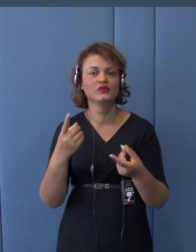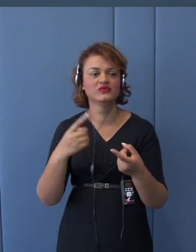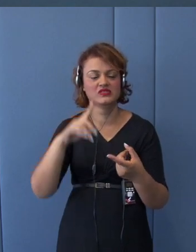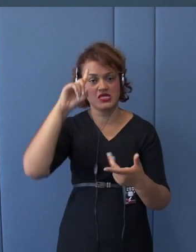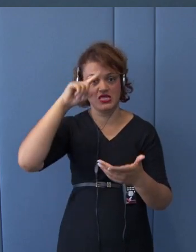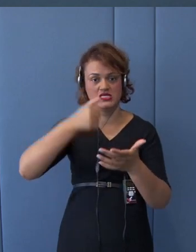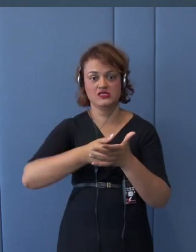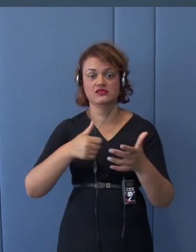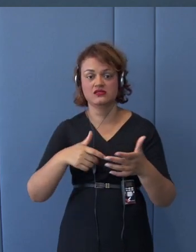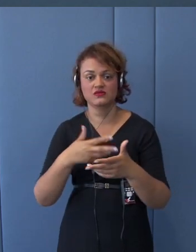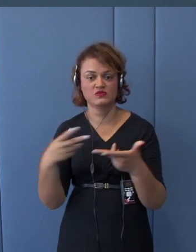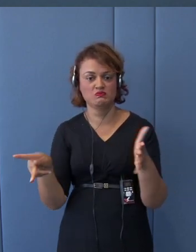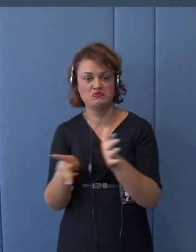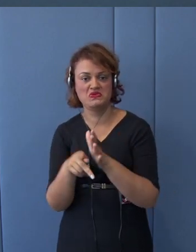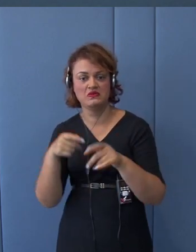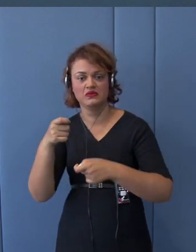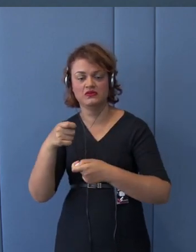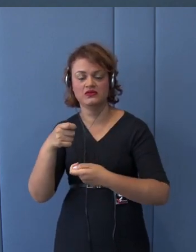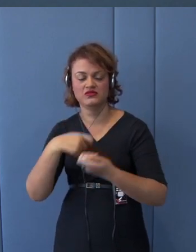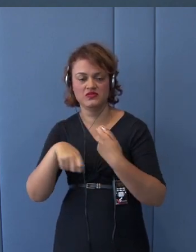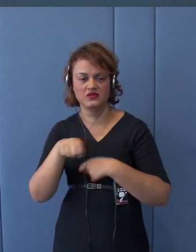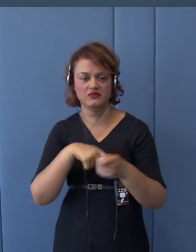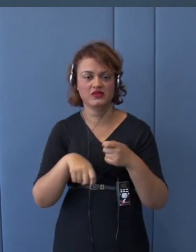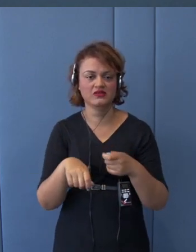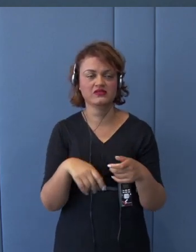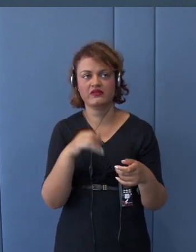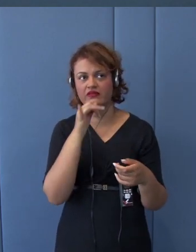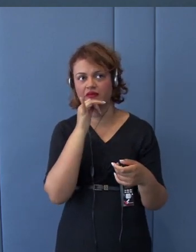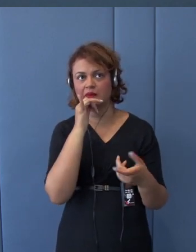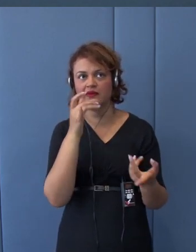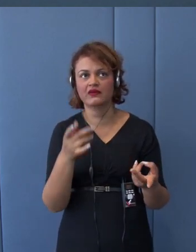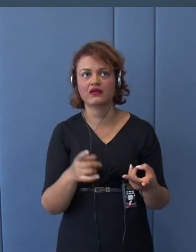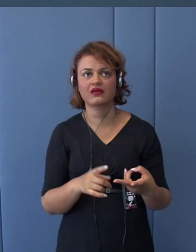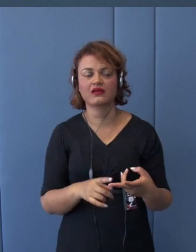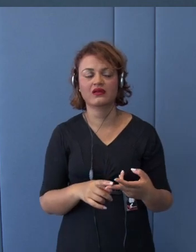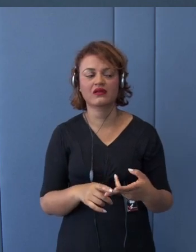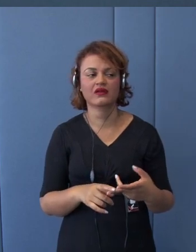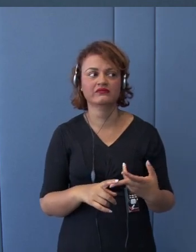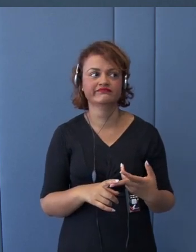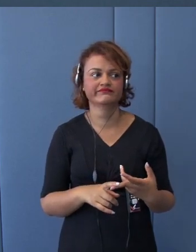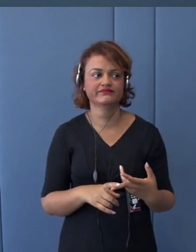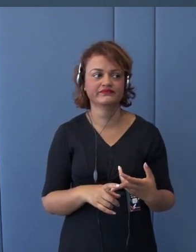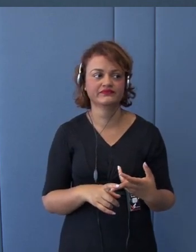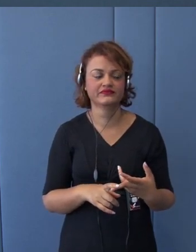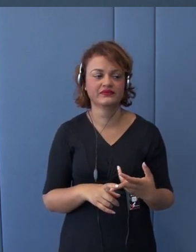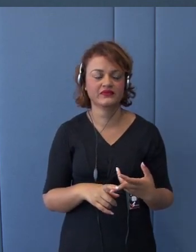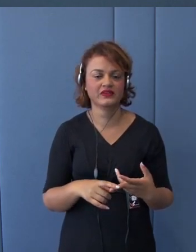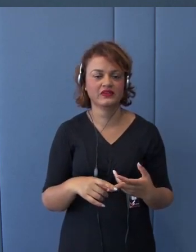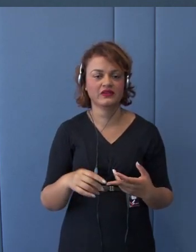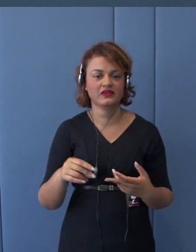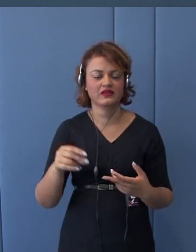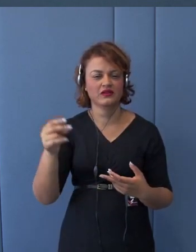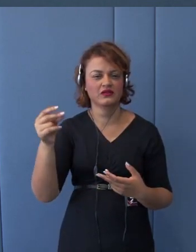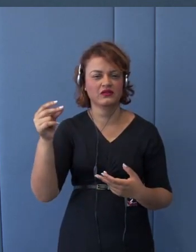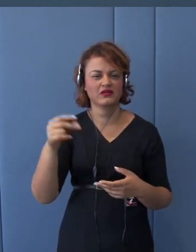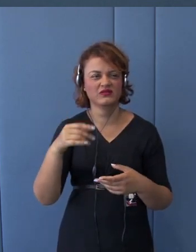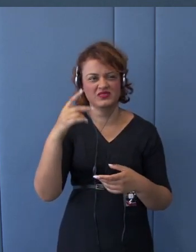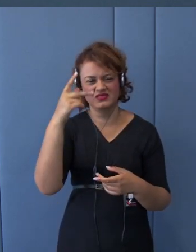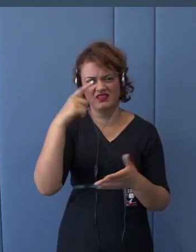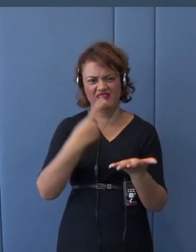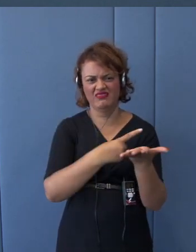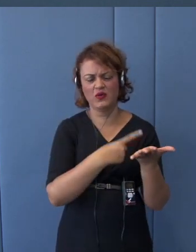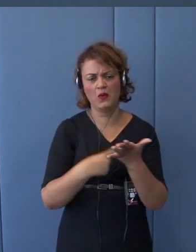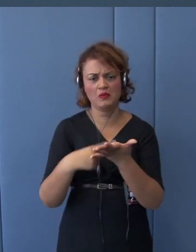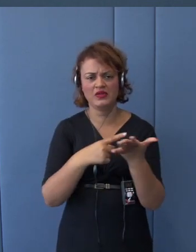trade remedy measures, such as anti-dumping or safeguard, those have been used by United States,